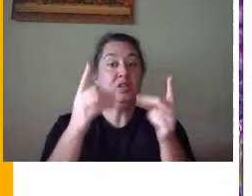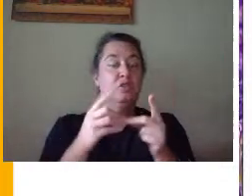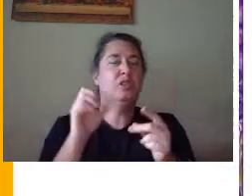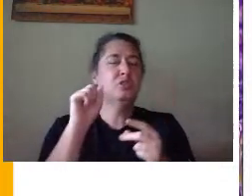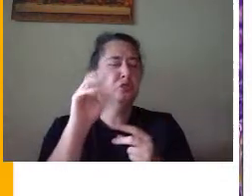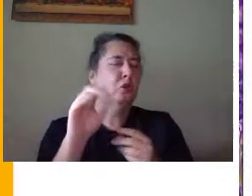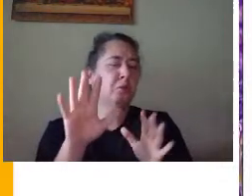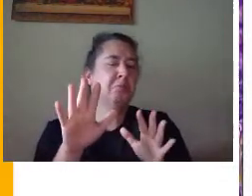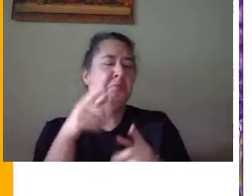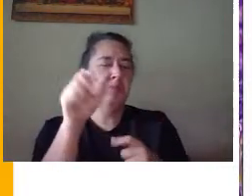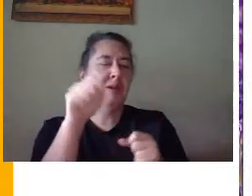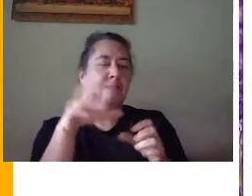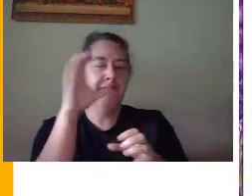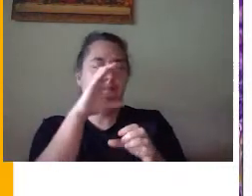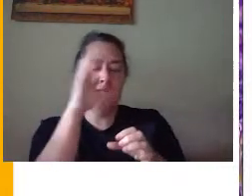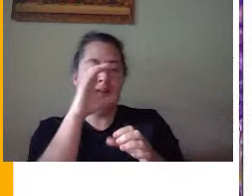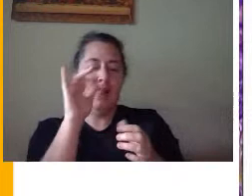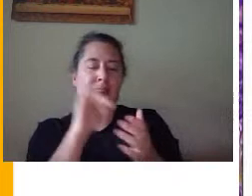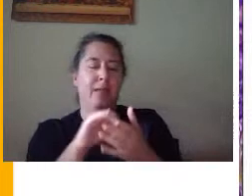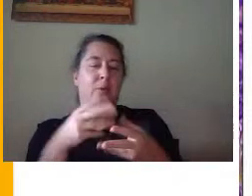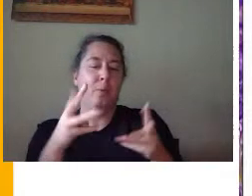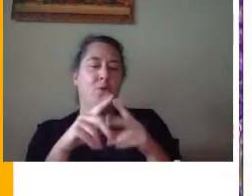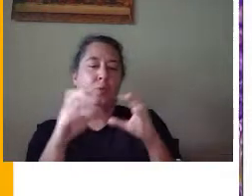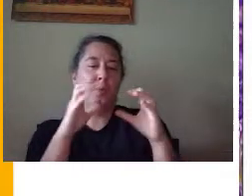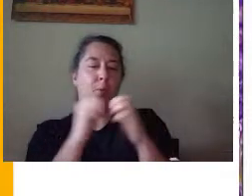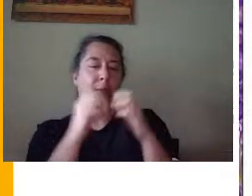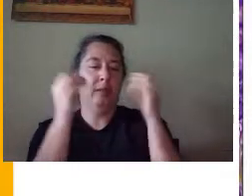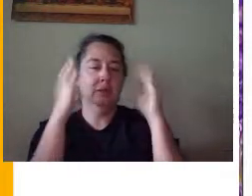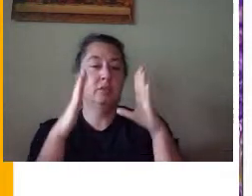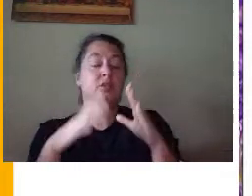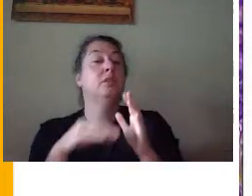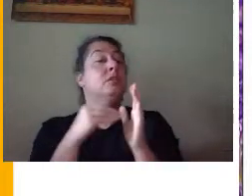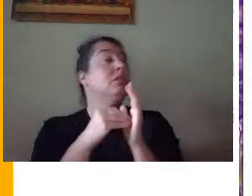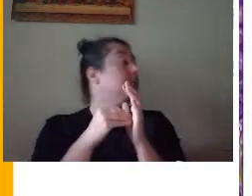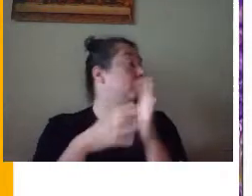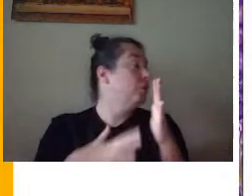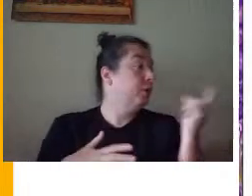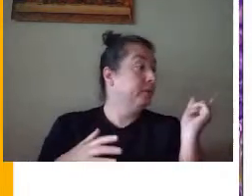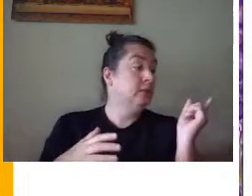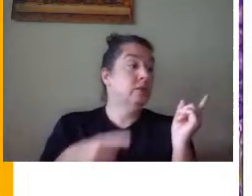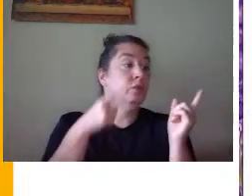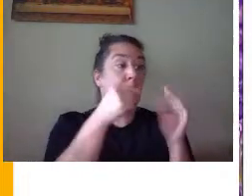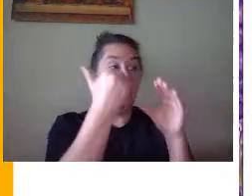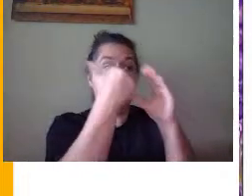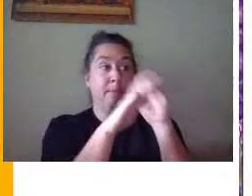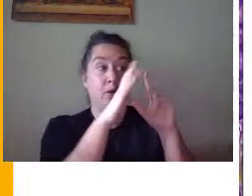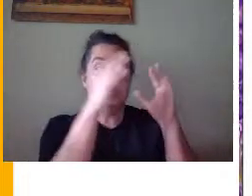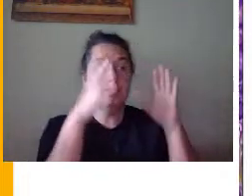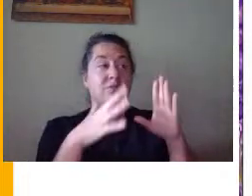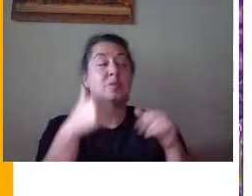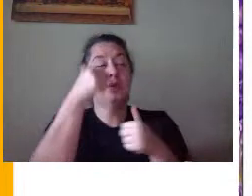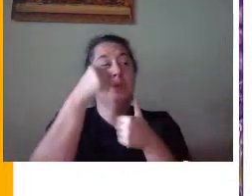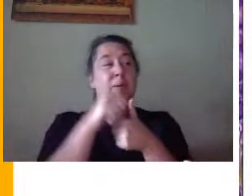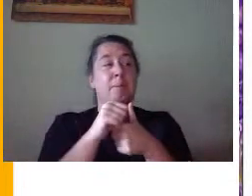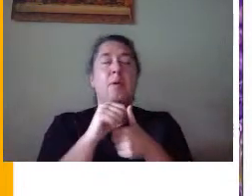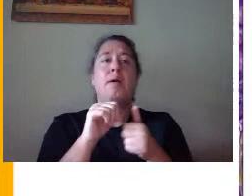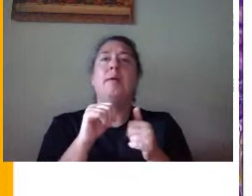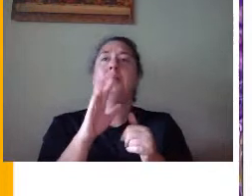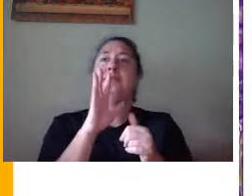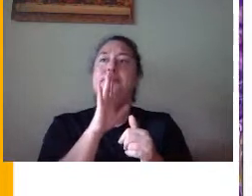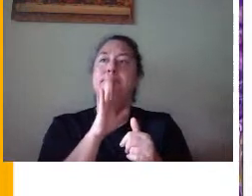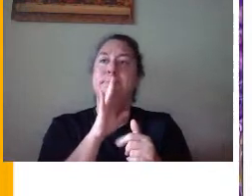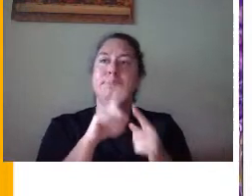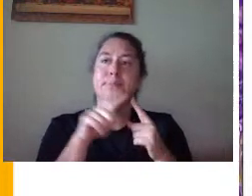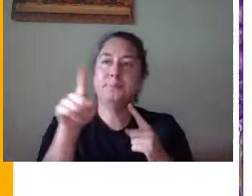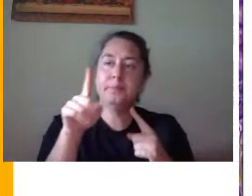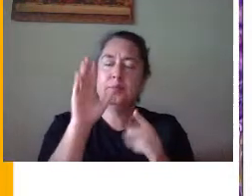a little time. You can find that teacher communication. Students, if you are emailing your teachers, be mindful of how you speak to them. They are your